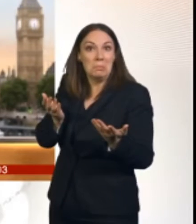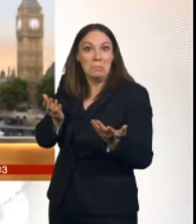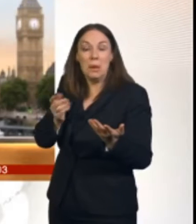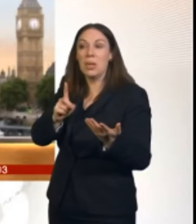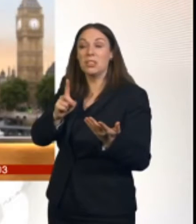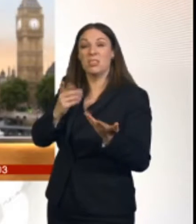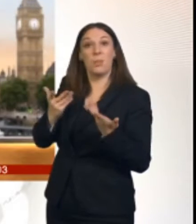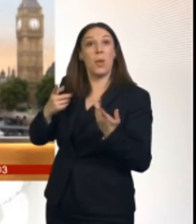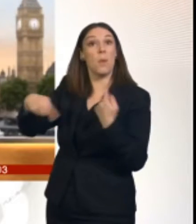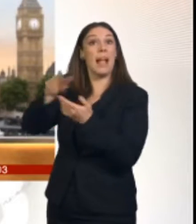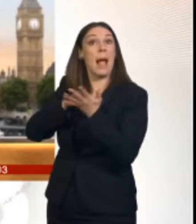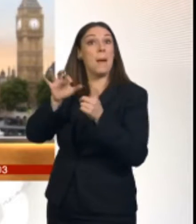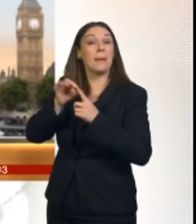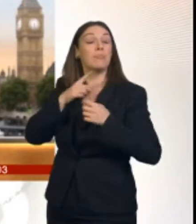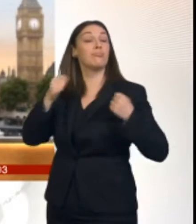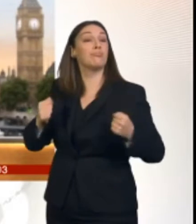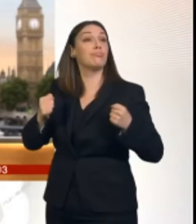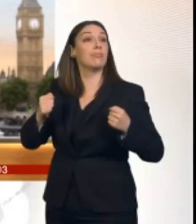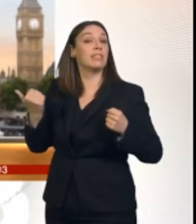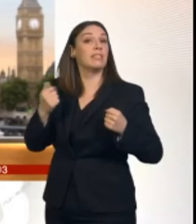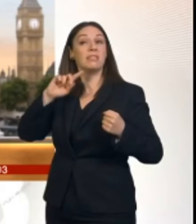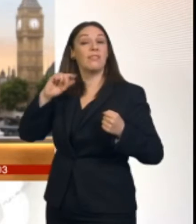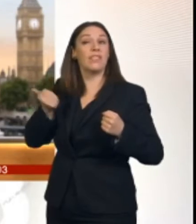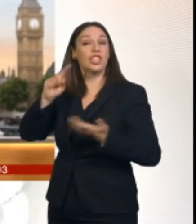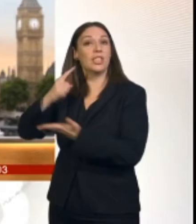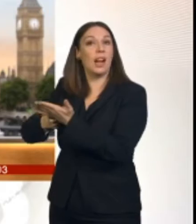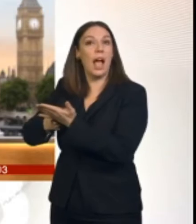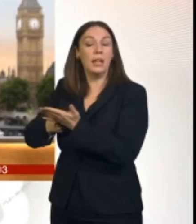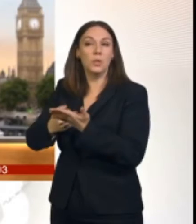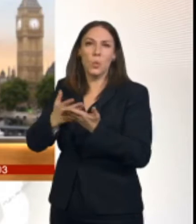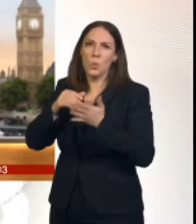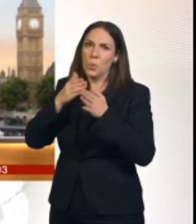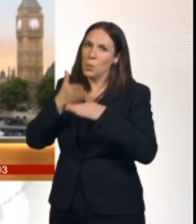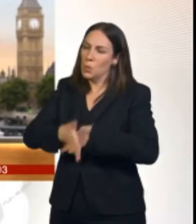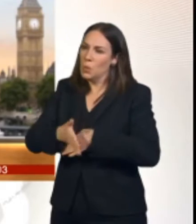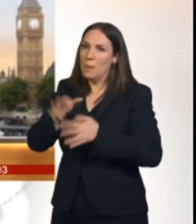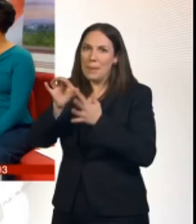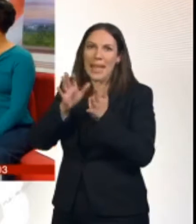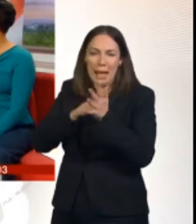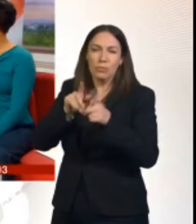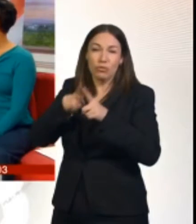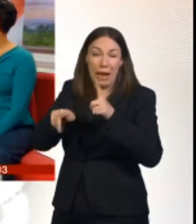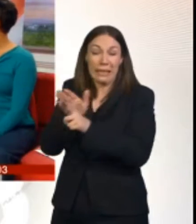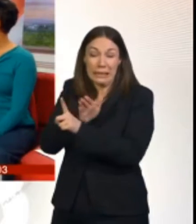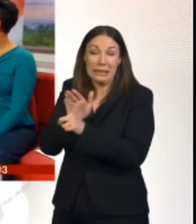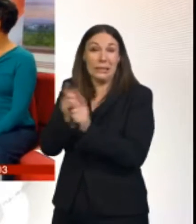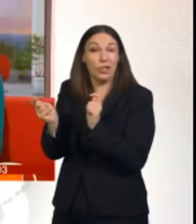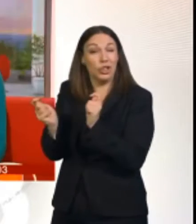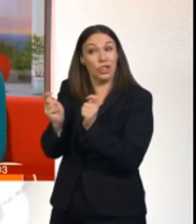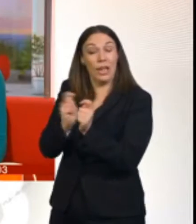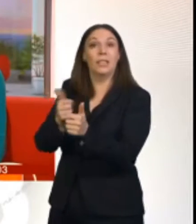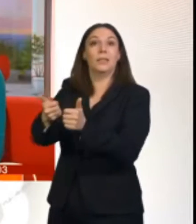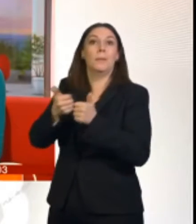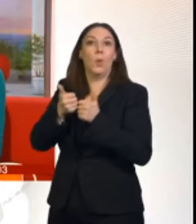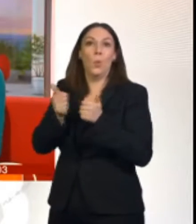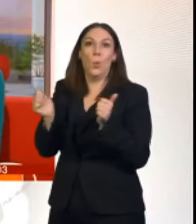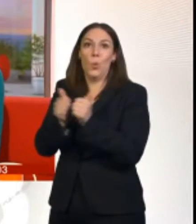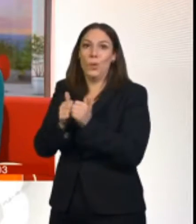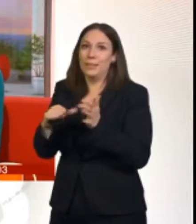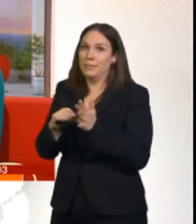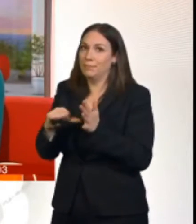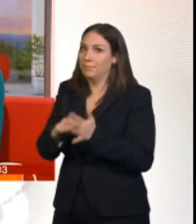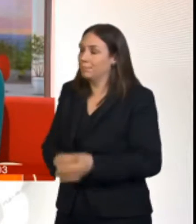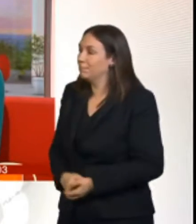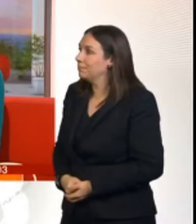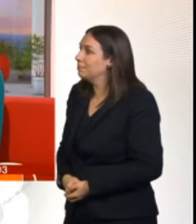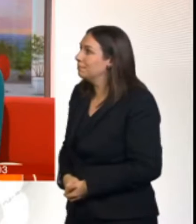are still looking pretty tricky. This is going to be an uphill struggle for the Prime Minister. Alex, for the moment, thank you. And just a reminder, we will be speaking to the Chancellor,